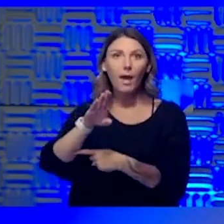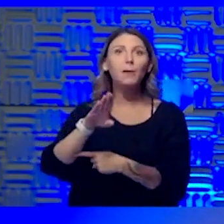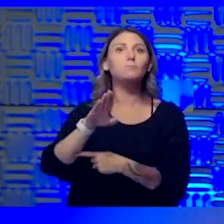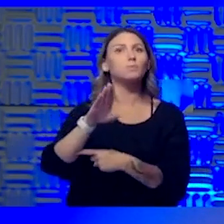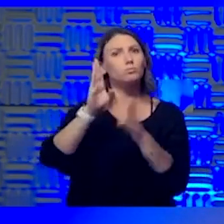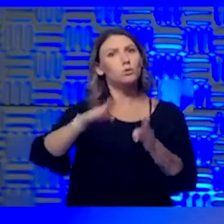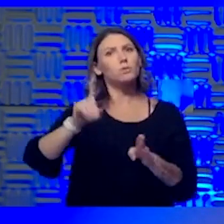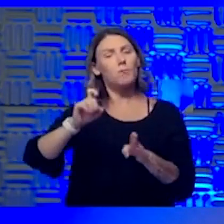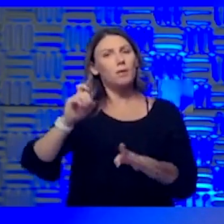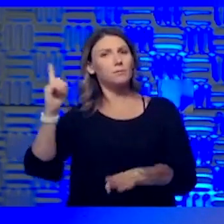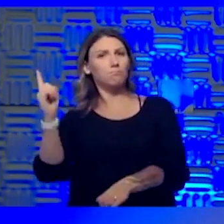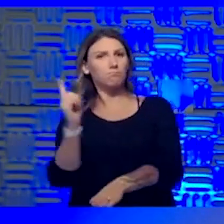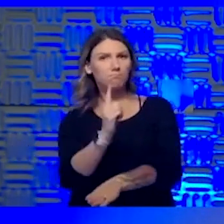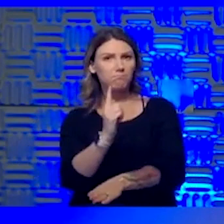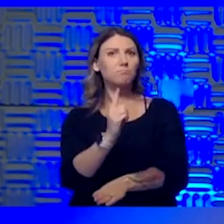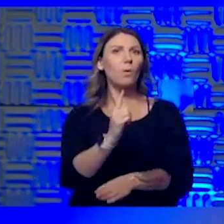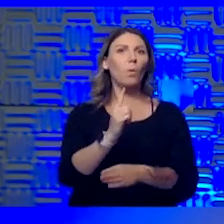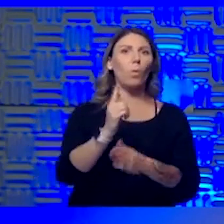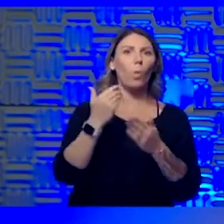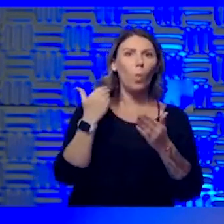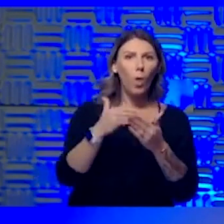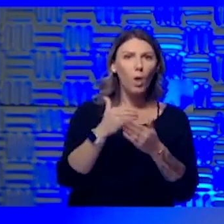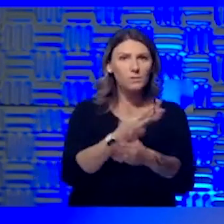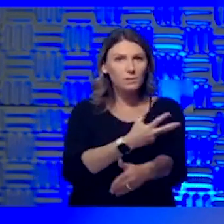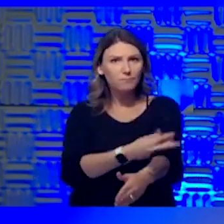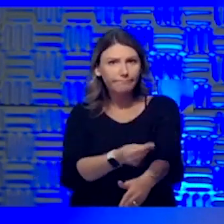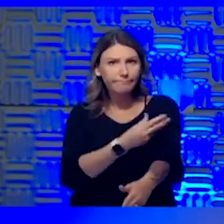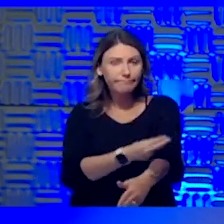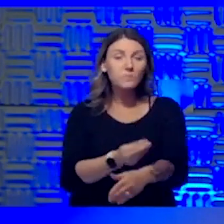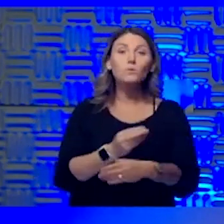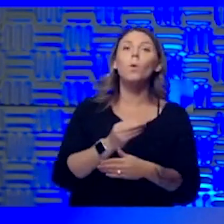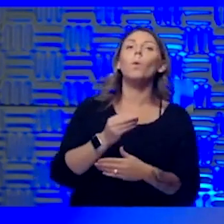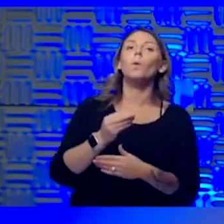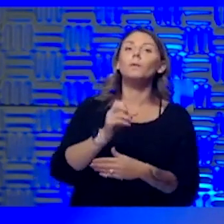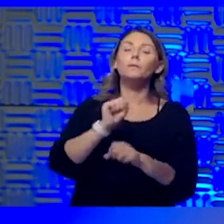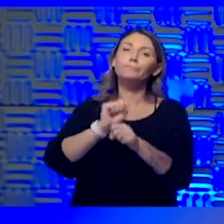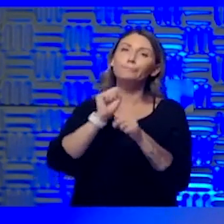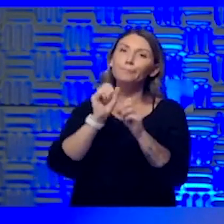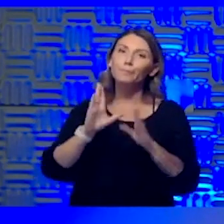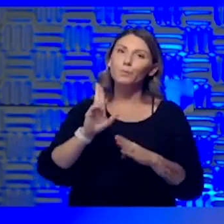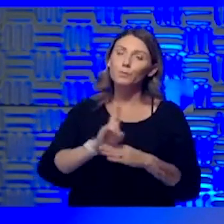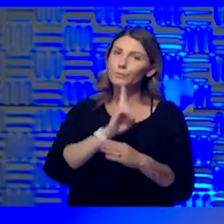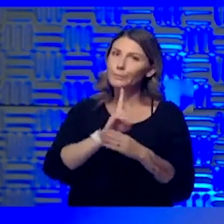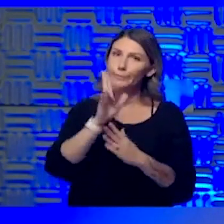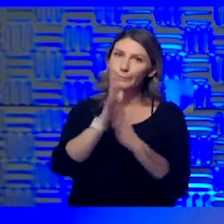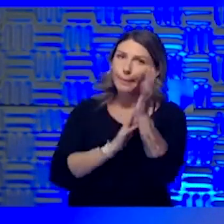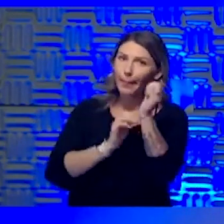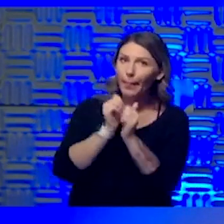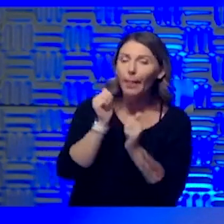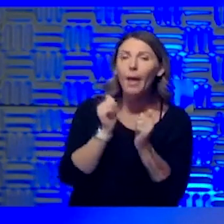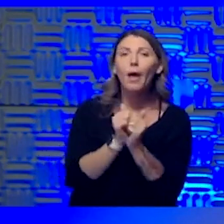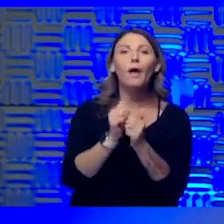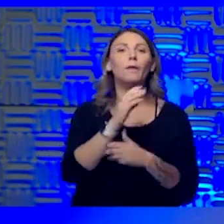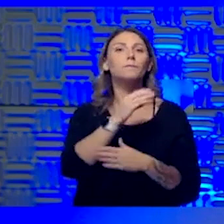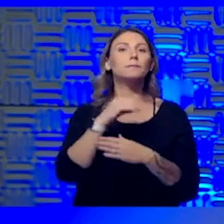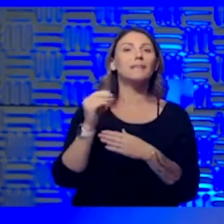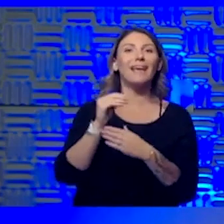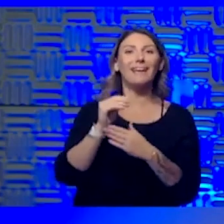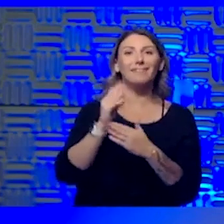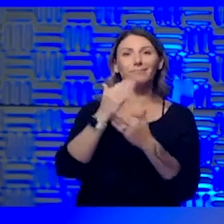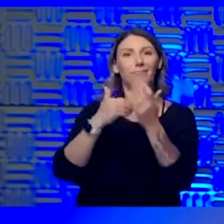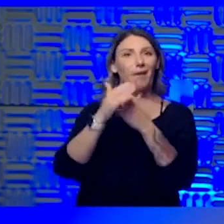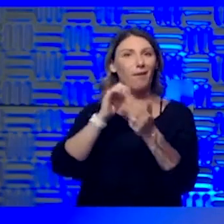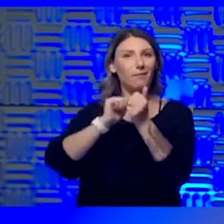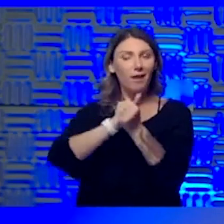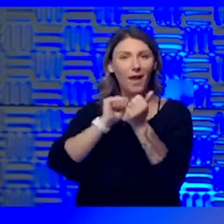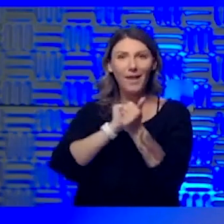blood. So our employees are wearing masks, hand hygiene. It's basically the same universal pillar of practices that we're